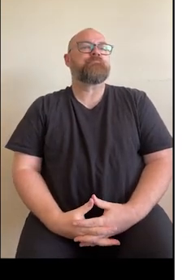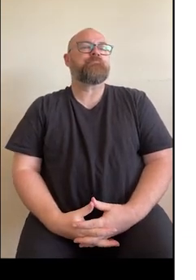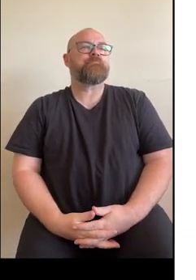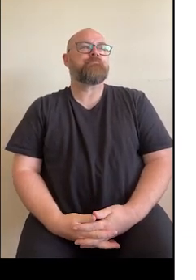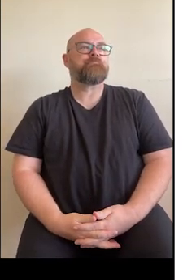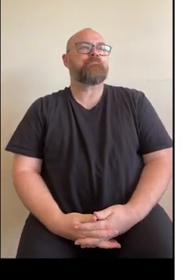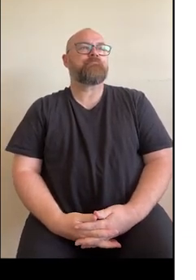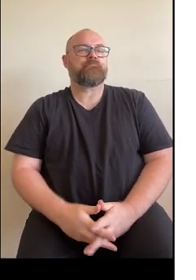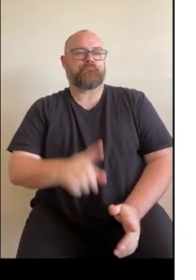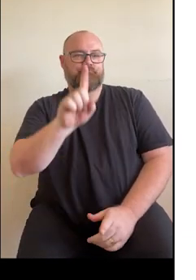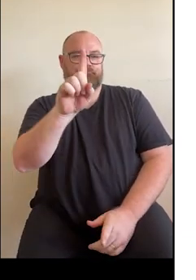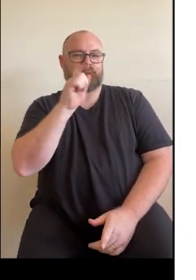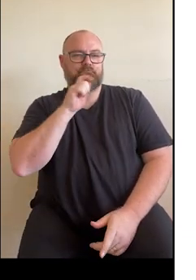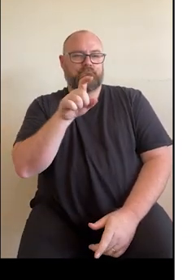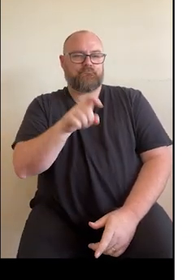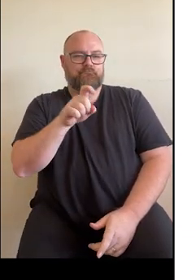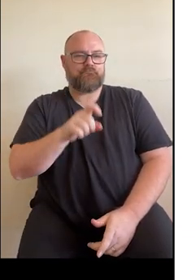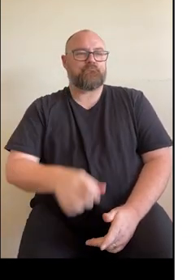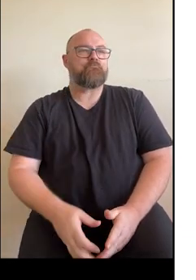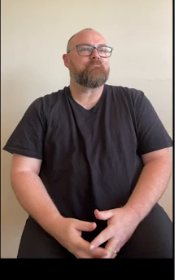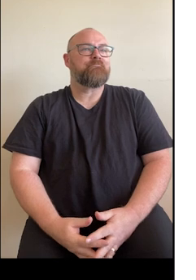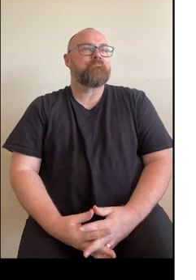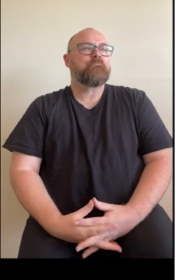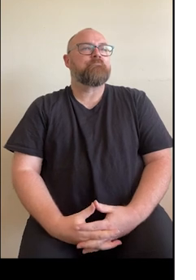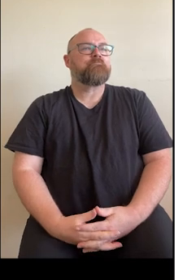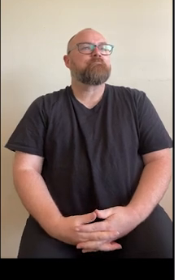One moment while I get the video to work.